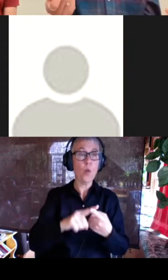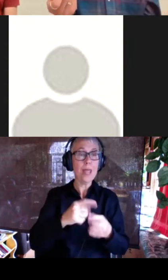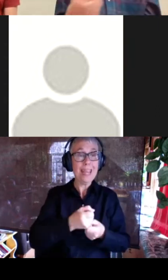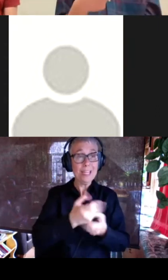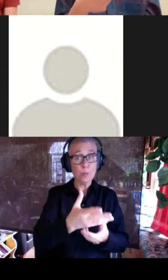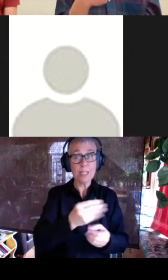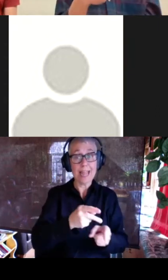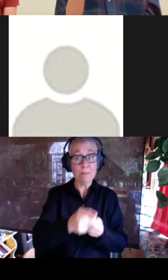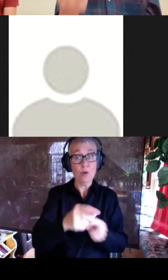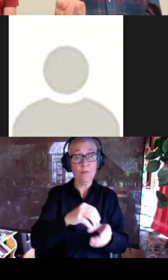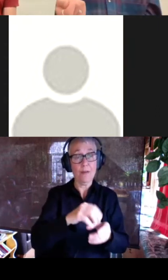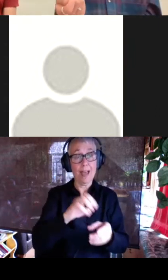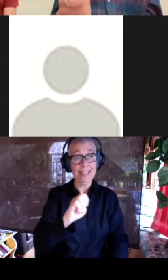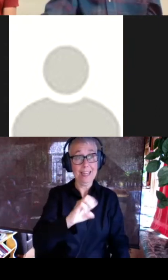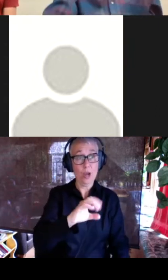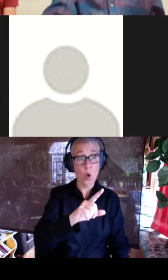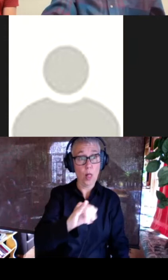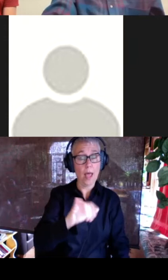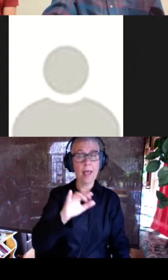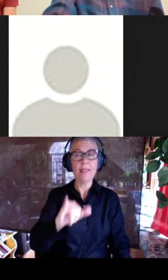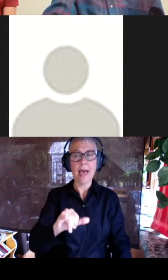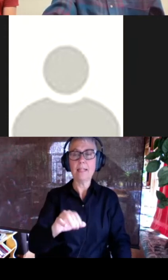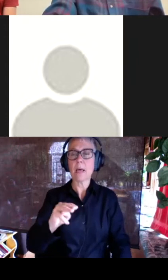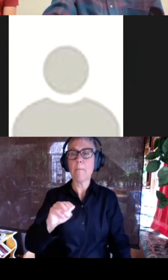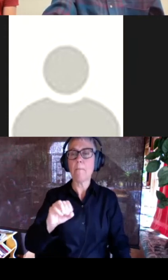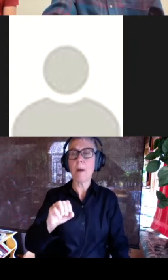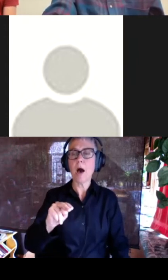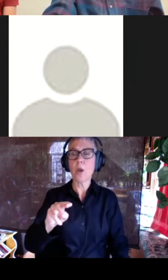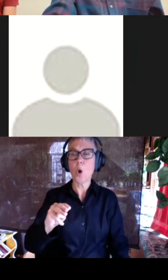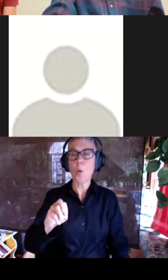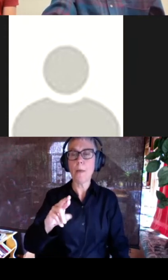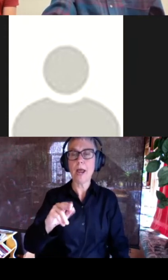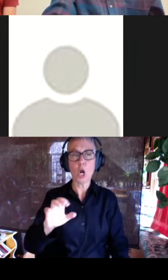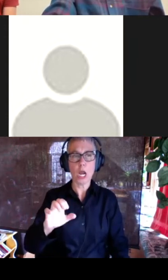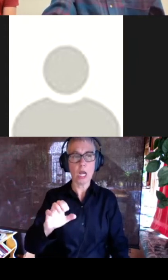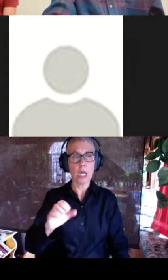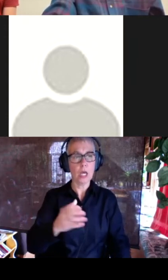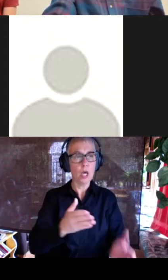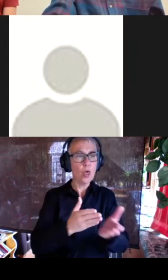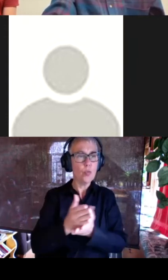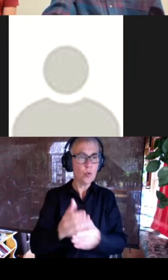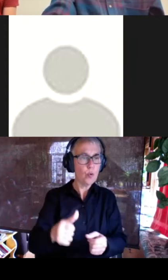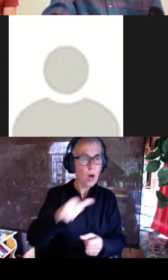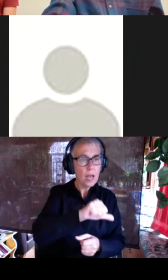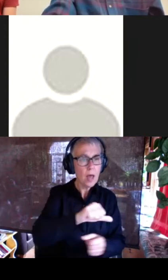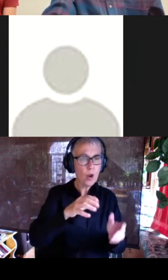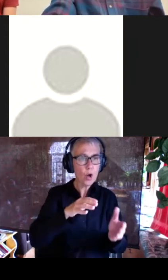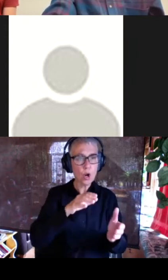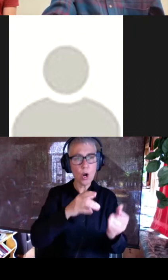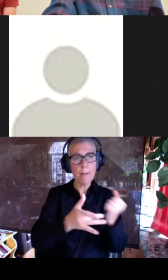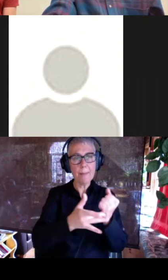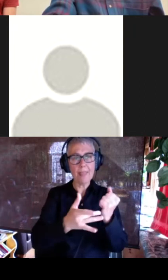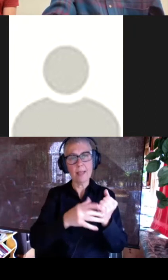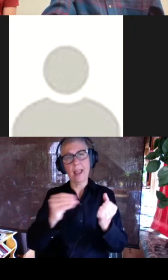e coli that this design is monomeric uh by size exclusion chromatography and then uh we also have just binding